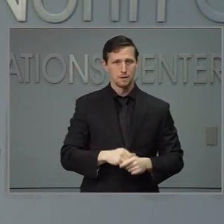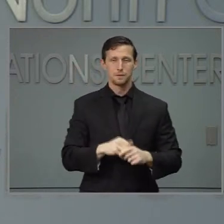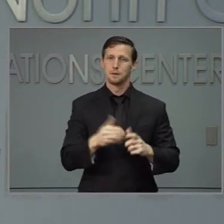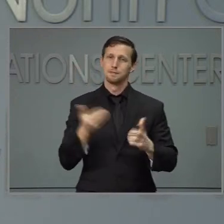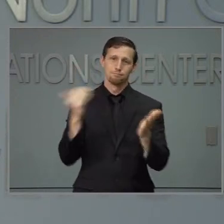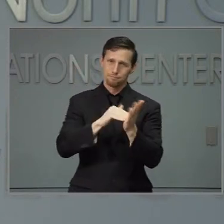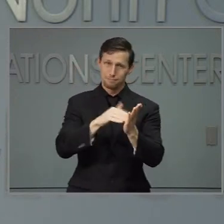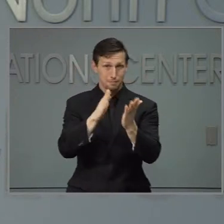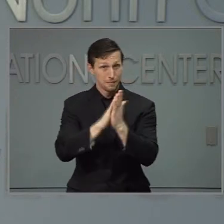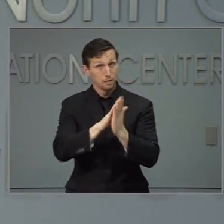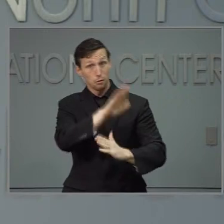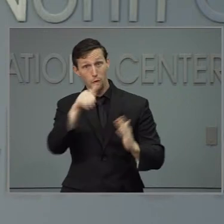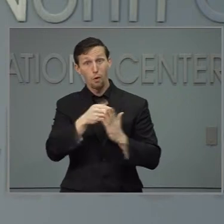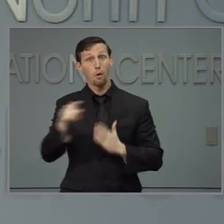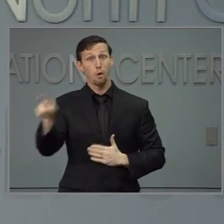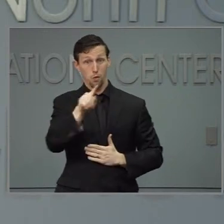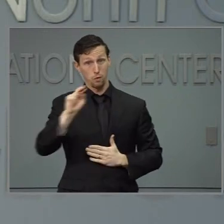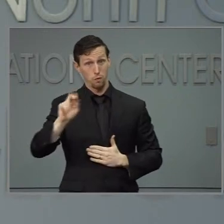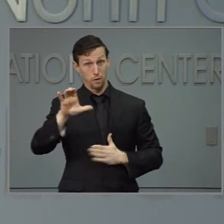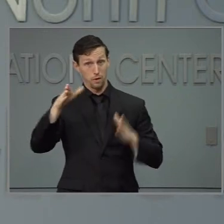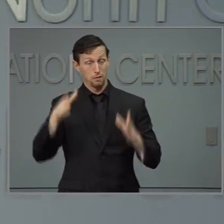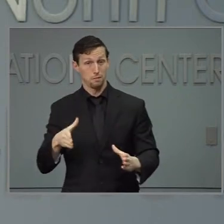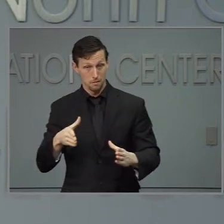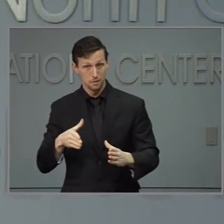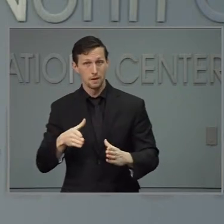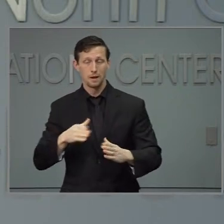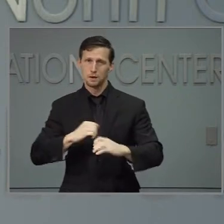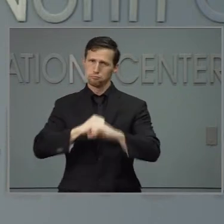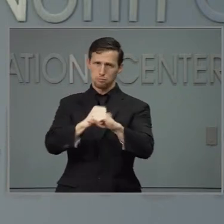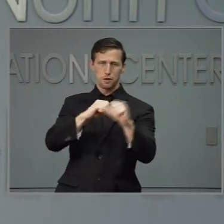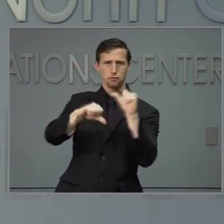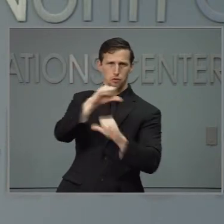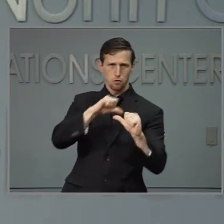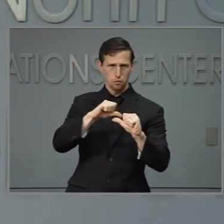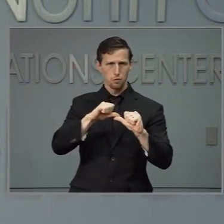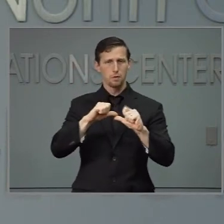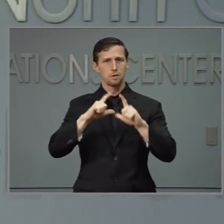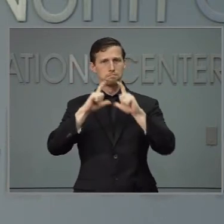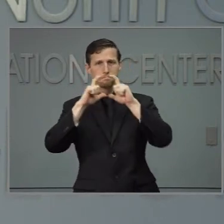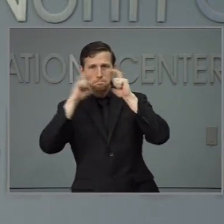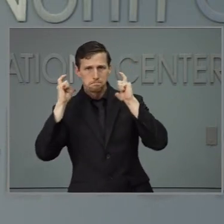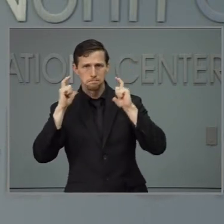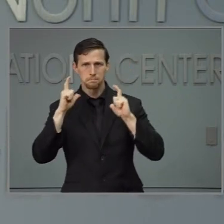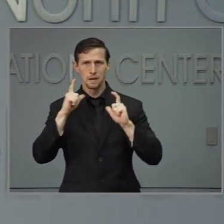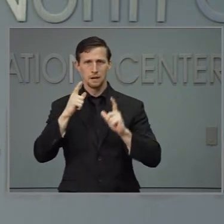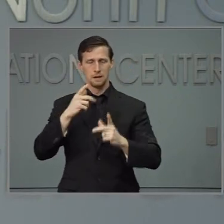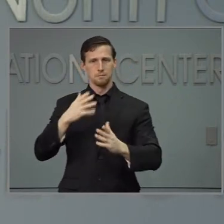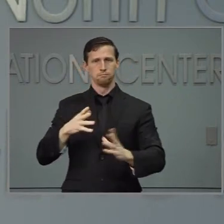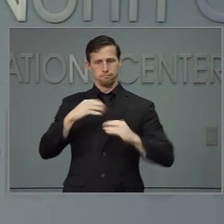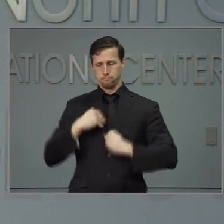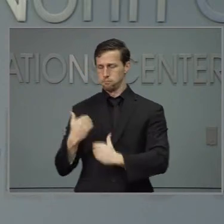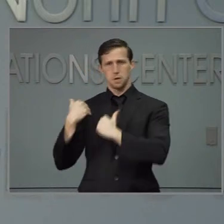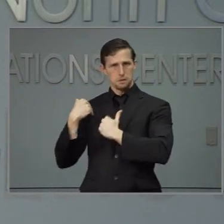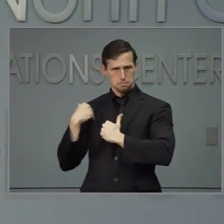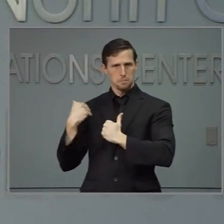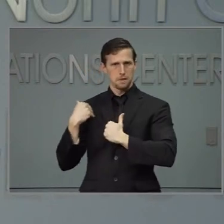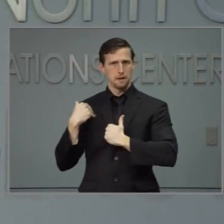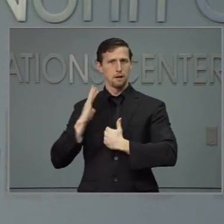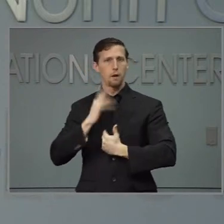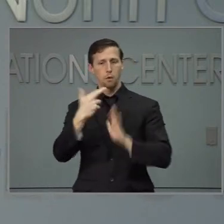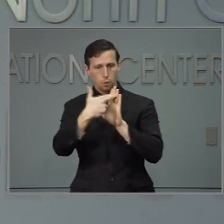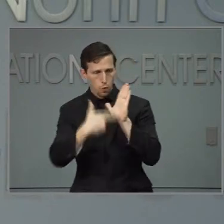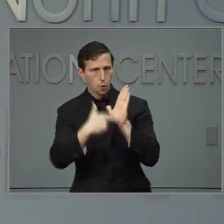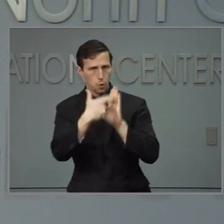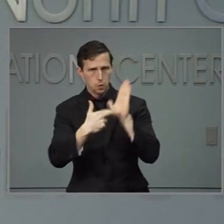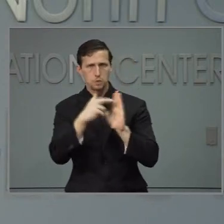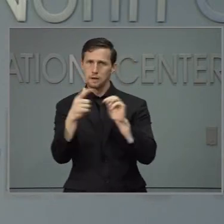efforts and protect each other by wearing a mask, being responsible, following the protocols, and making good